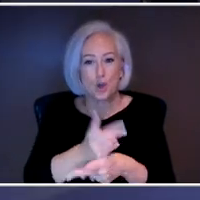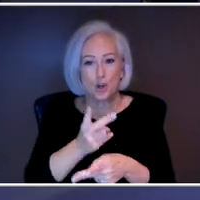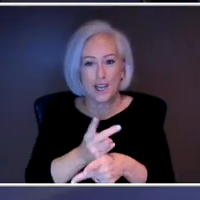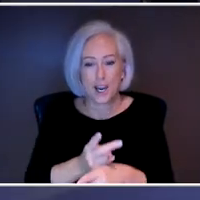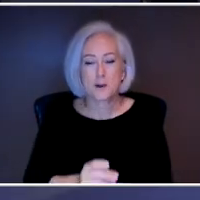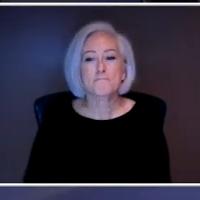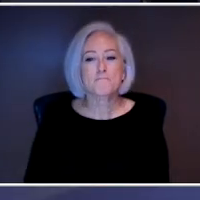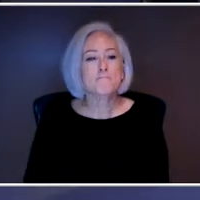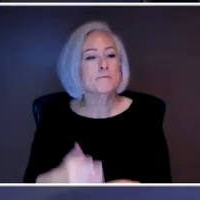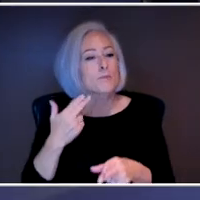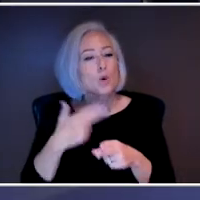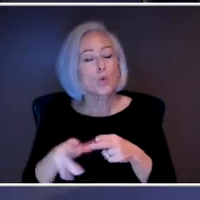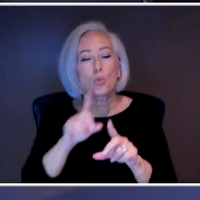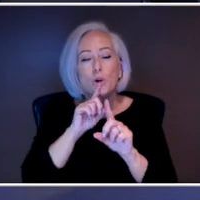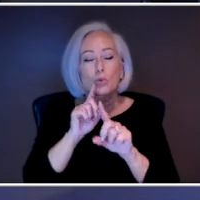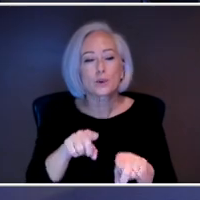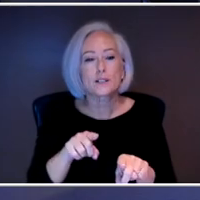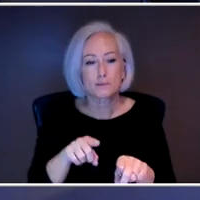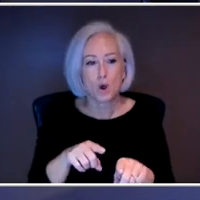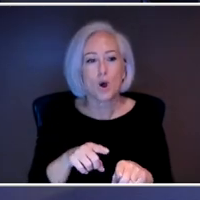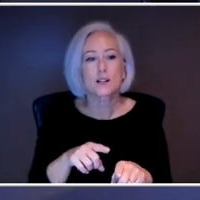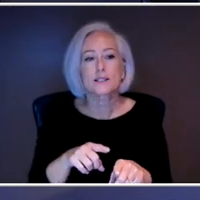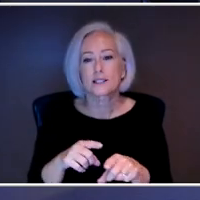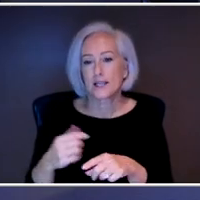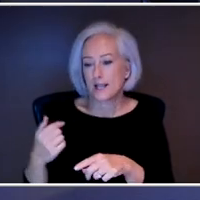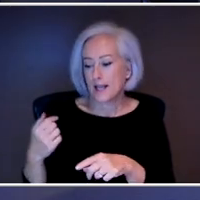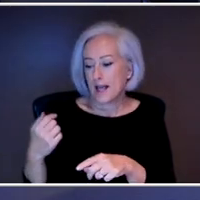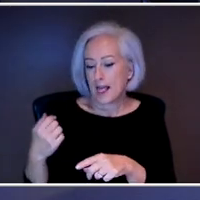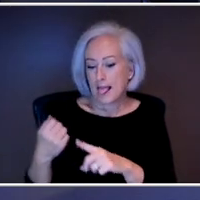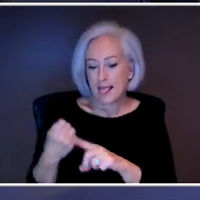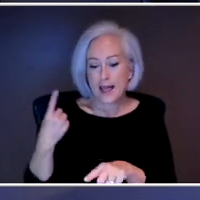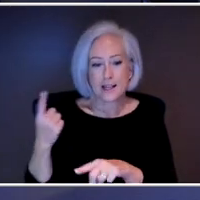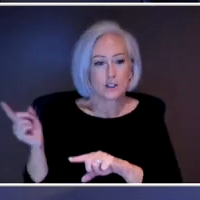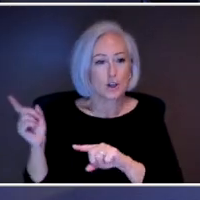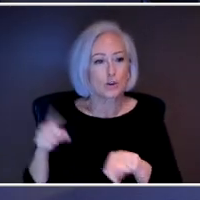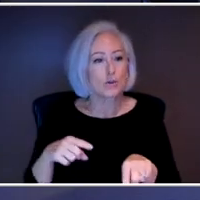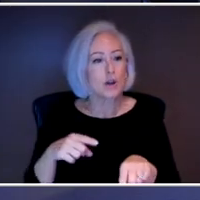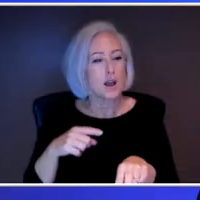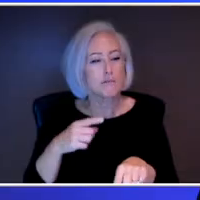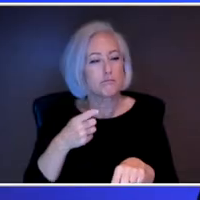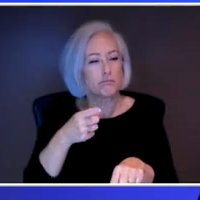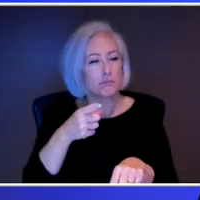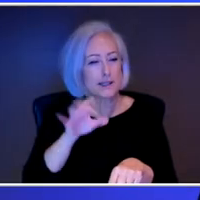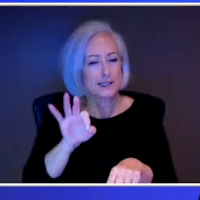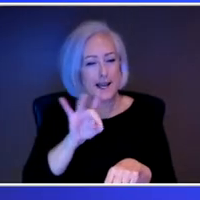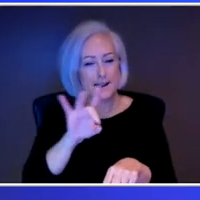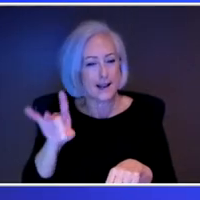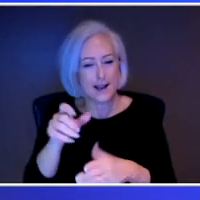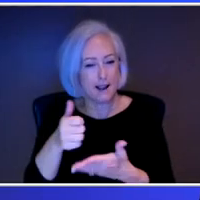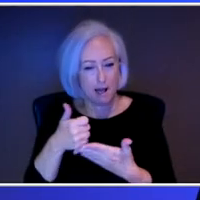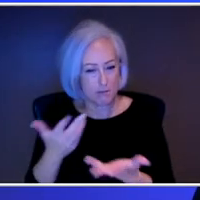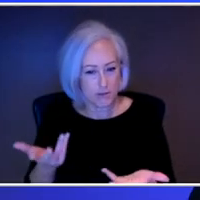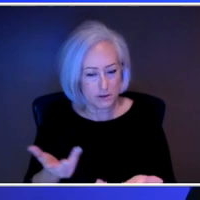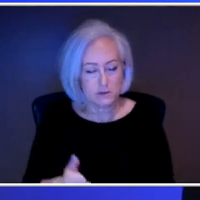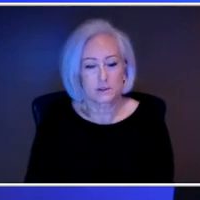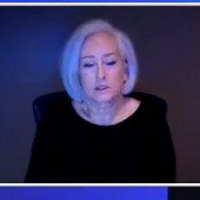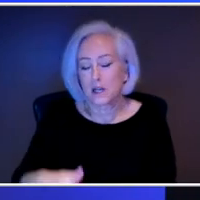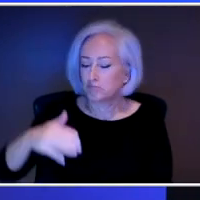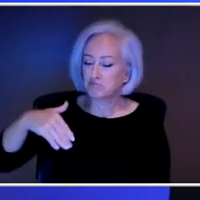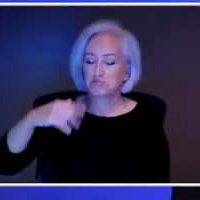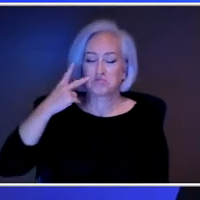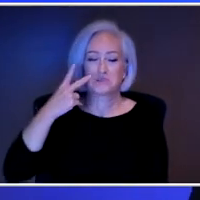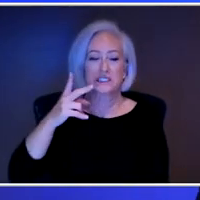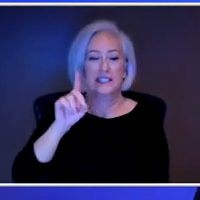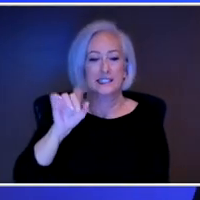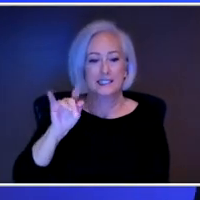you on last year when this hit. Have we seen any data on if it's been helpful? I haven't seen the data. I do know that, you when you're in a moment of